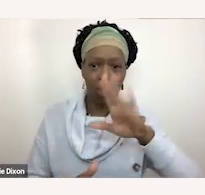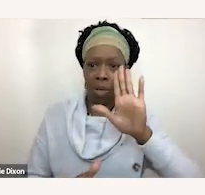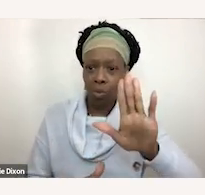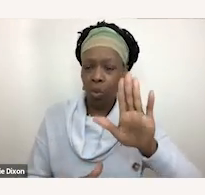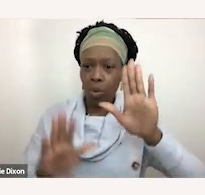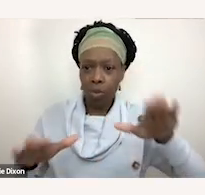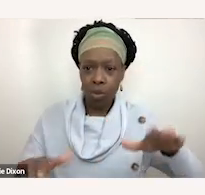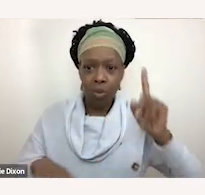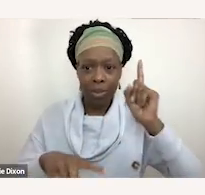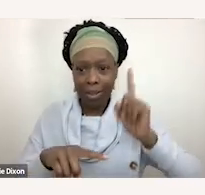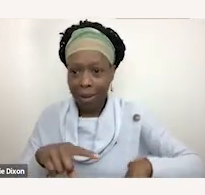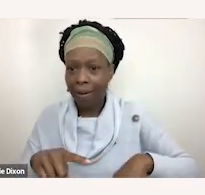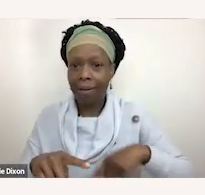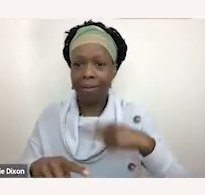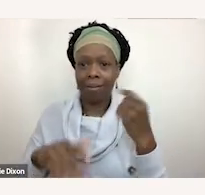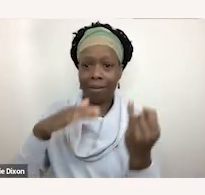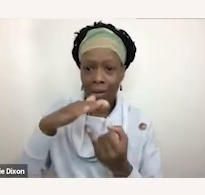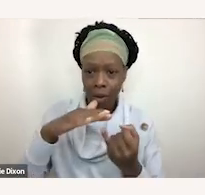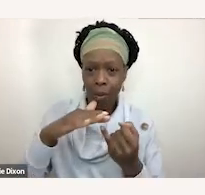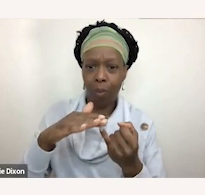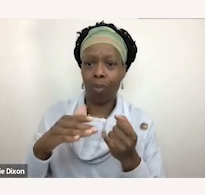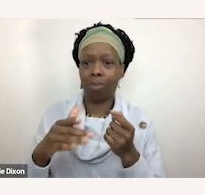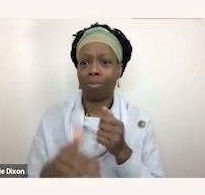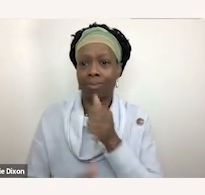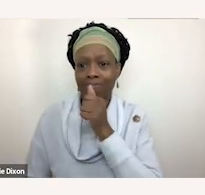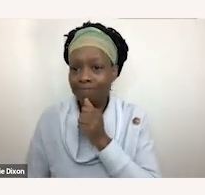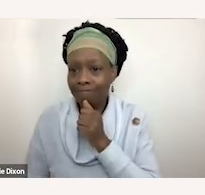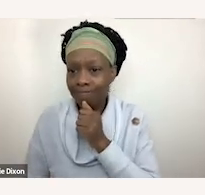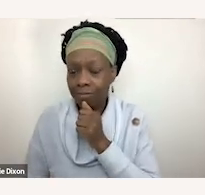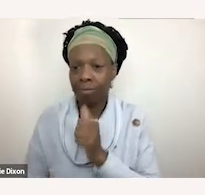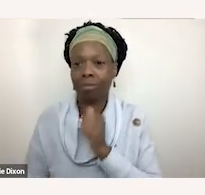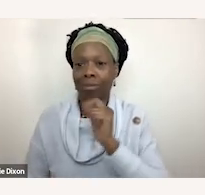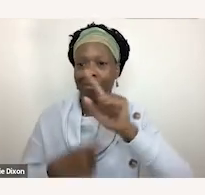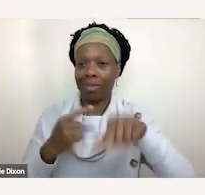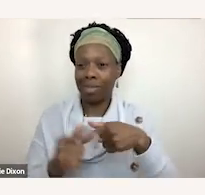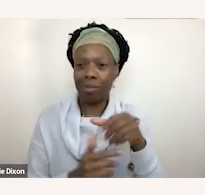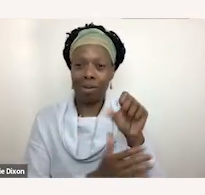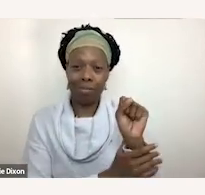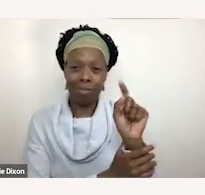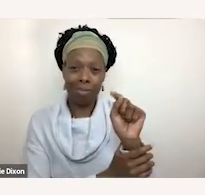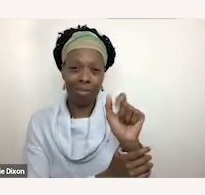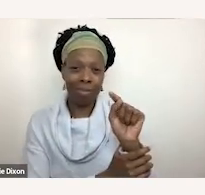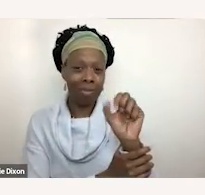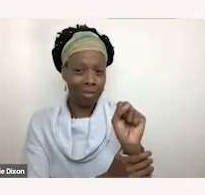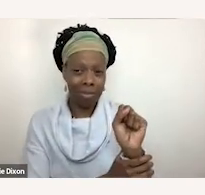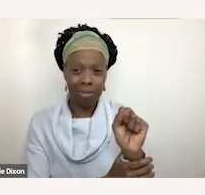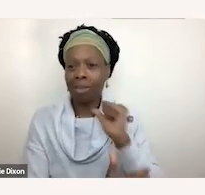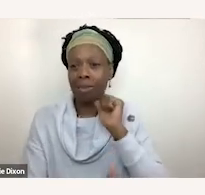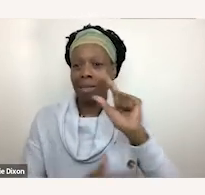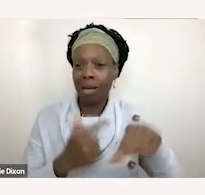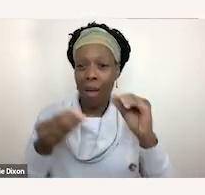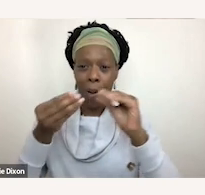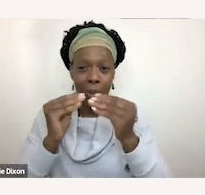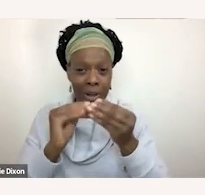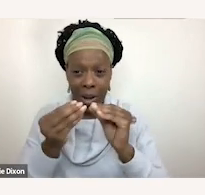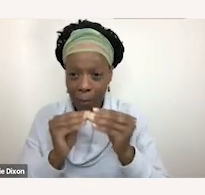as individuals it's not about statistics or numbers or labeling people across disabilities